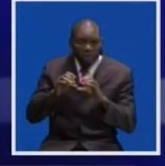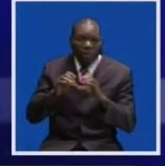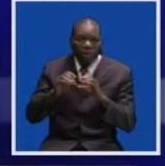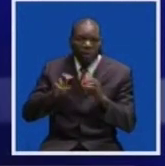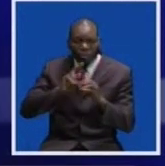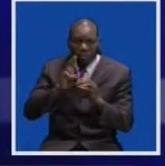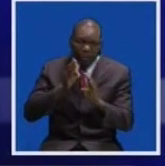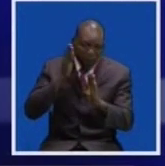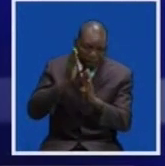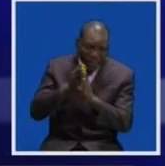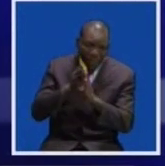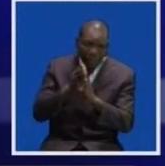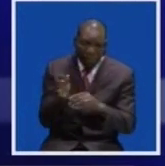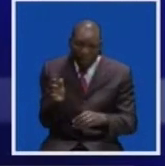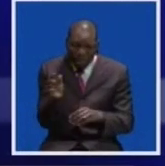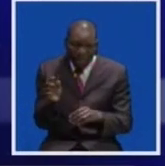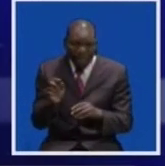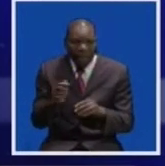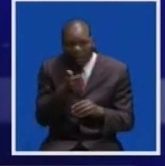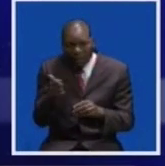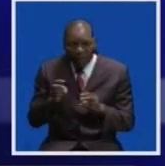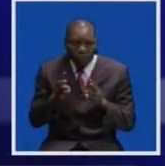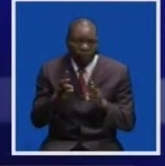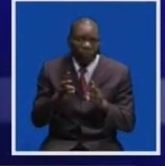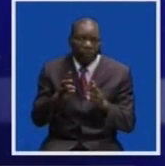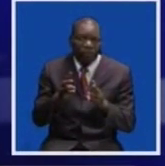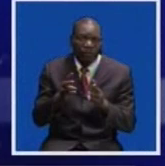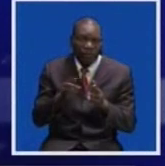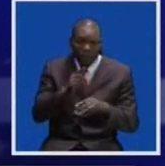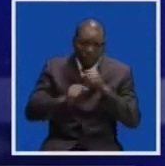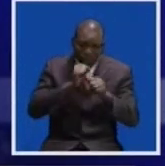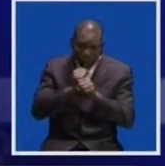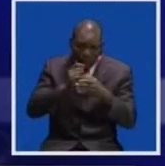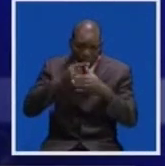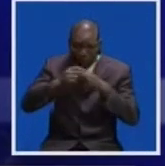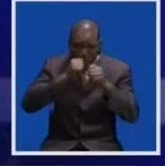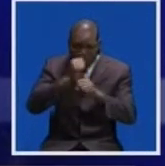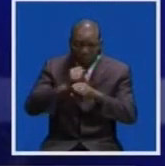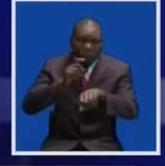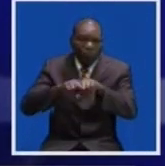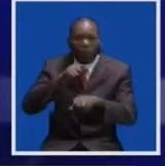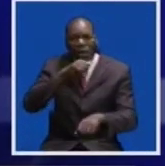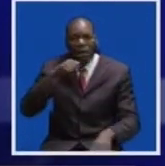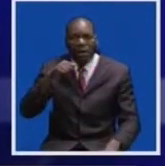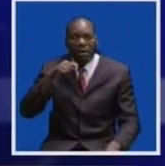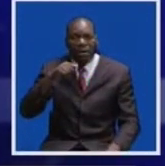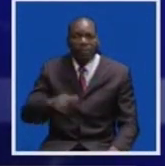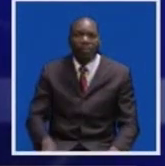input cardless and e-voucher modalities in the 2019-2020 agricultural season.